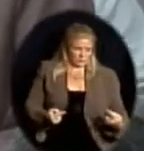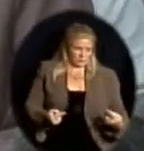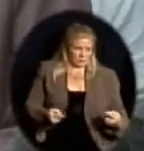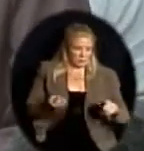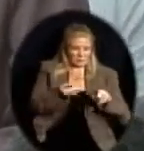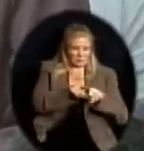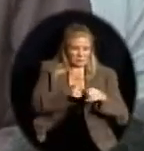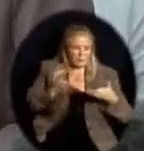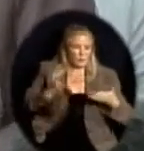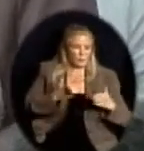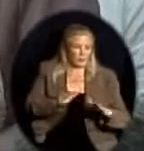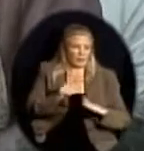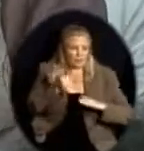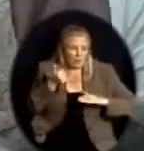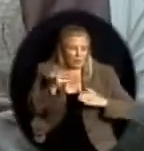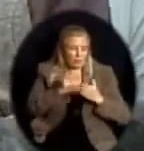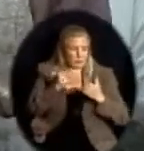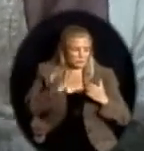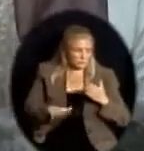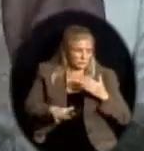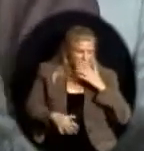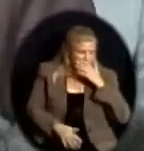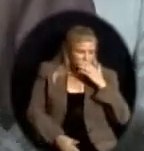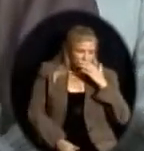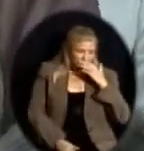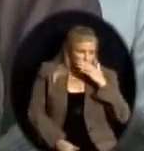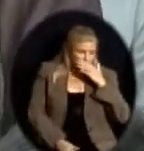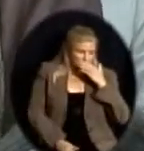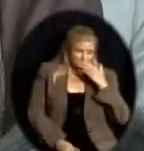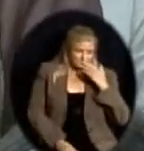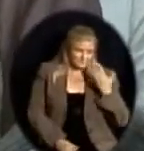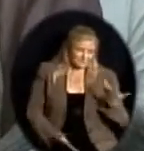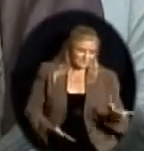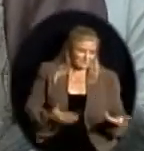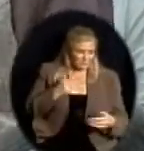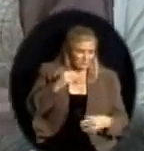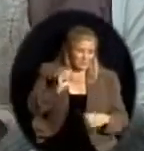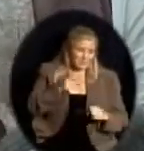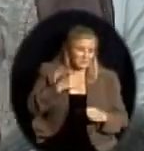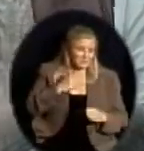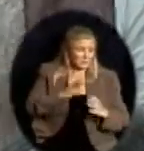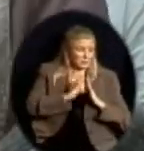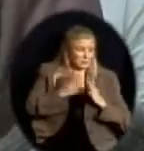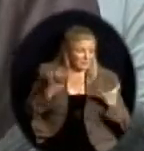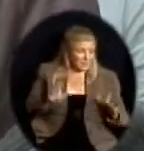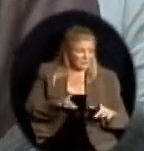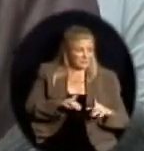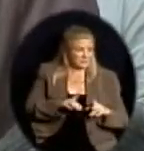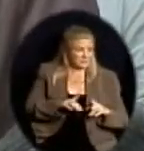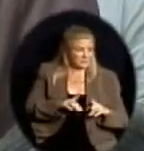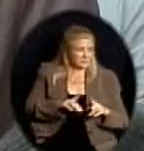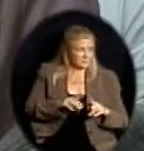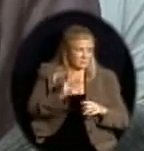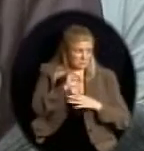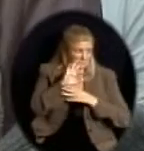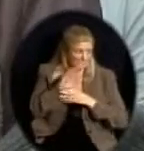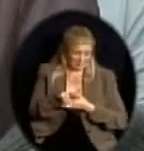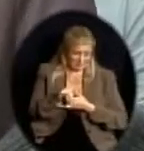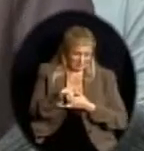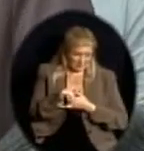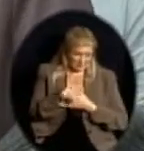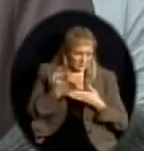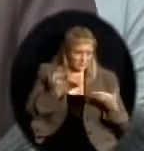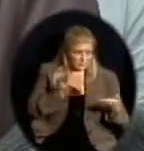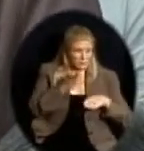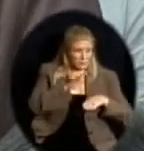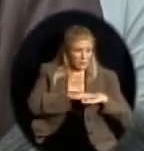instead of a set number. So I think we've provided excellent input. Mary serves on the state assessment group,